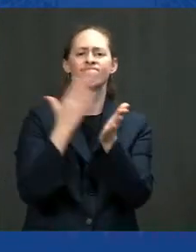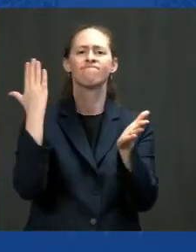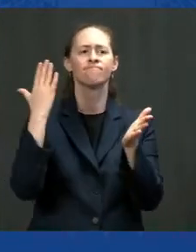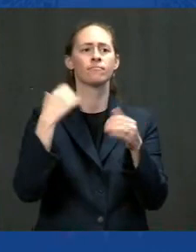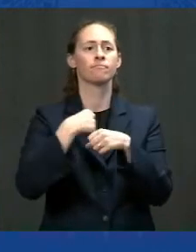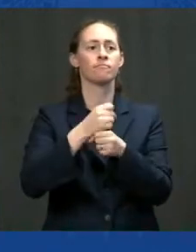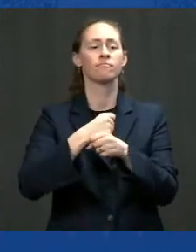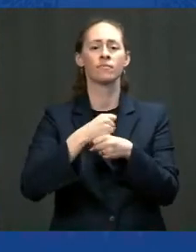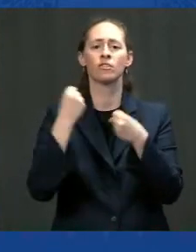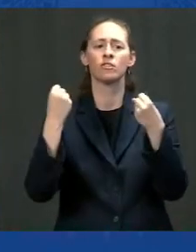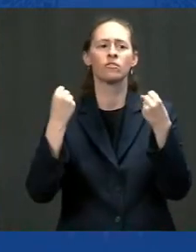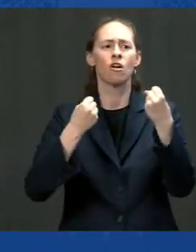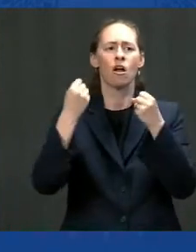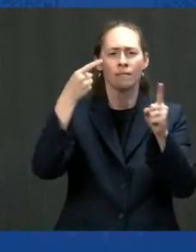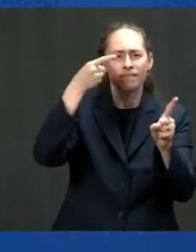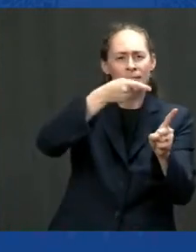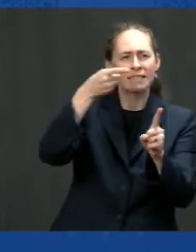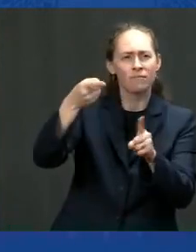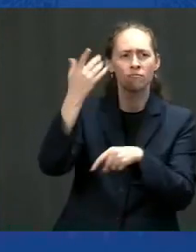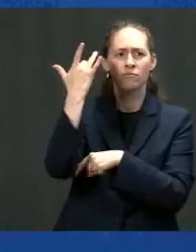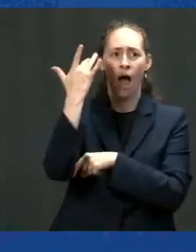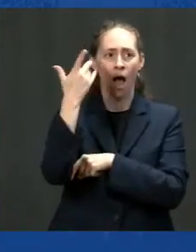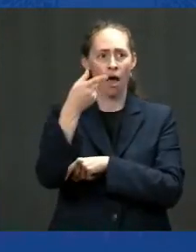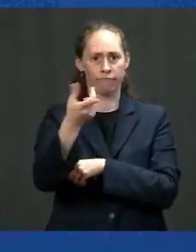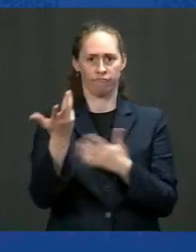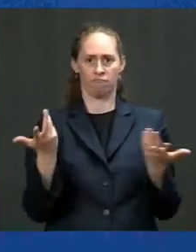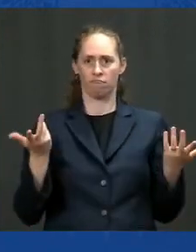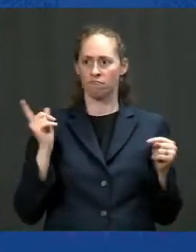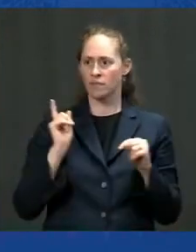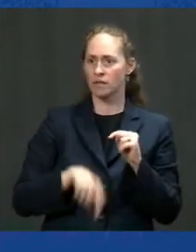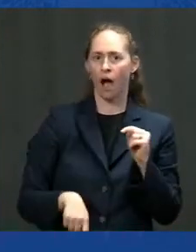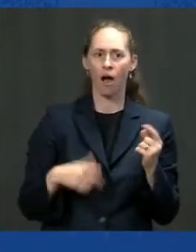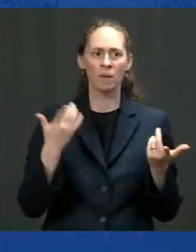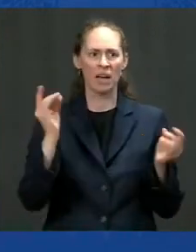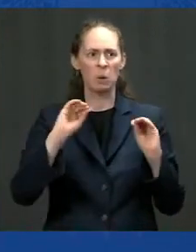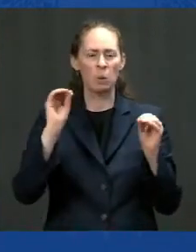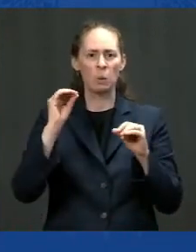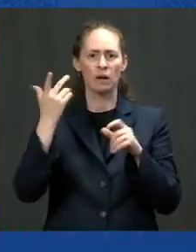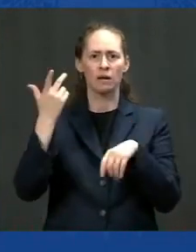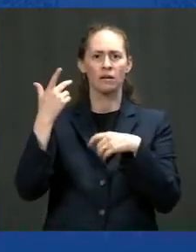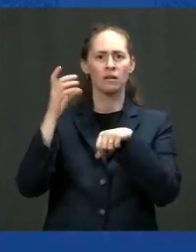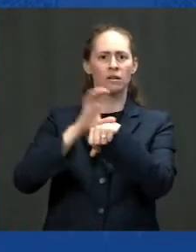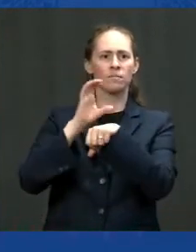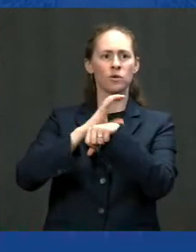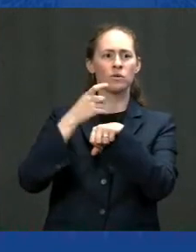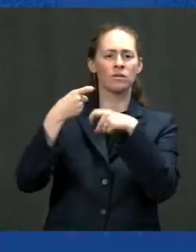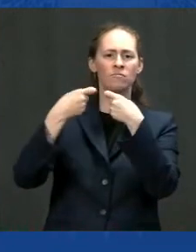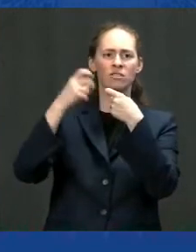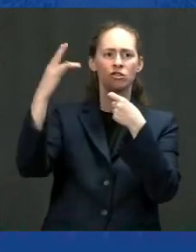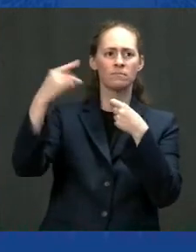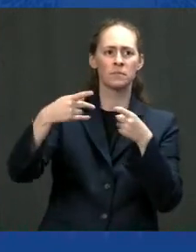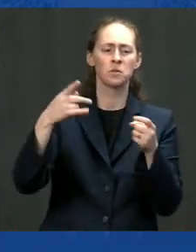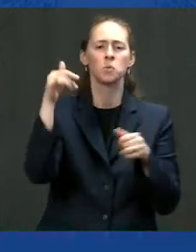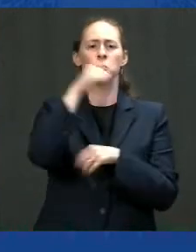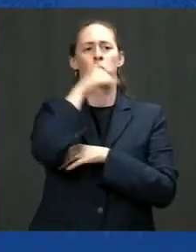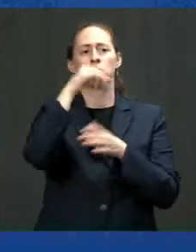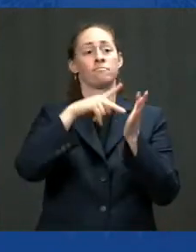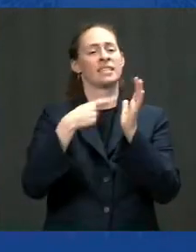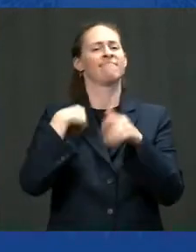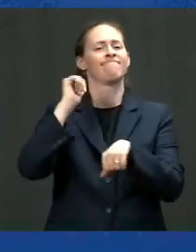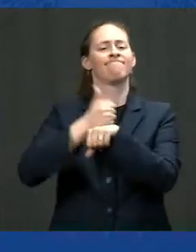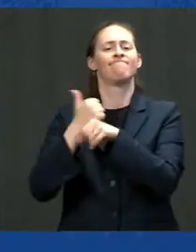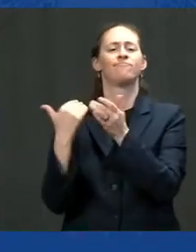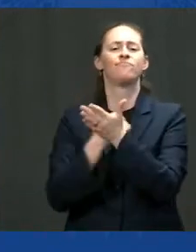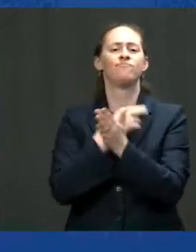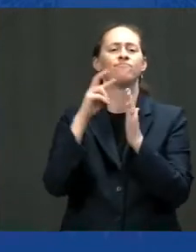And so I'm directing my budget office to create new rules for critical products where we know we need